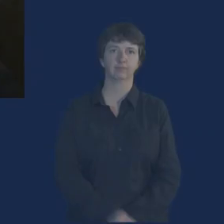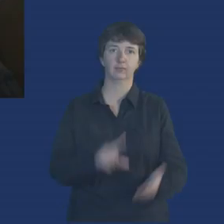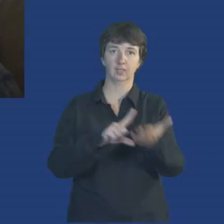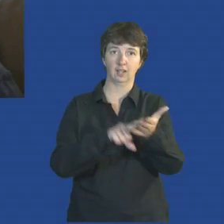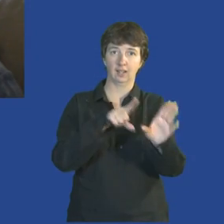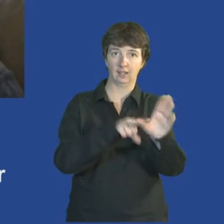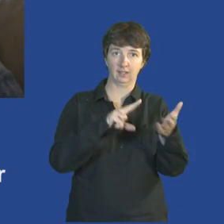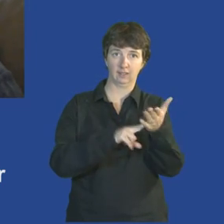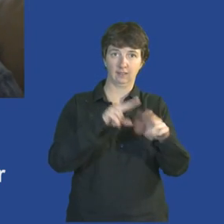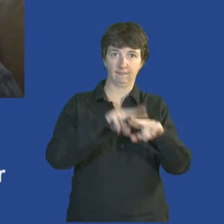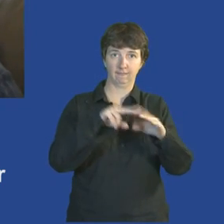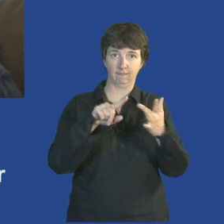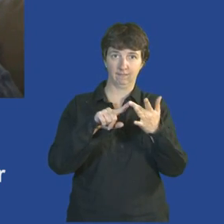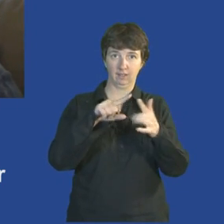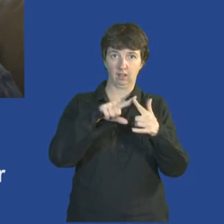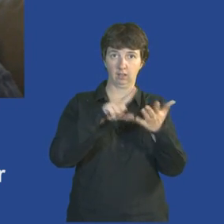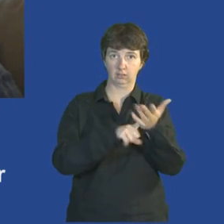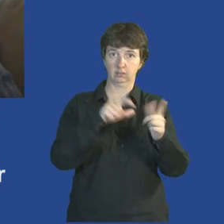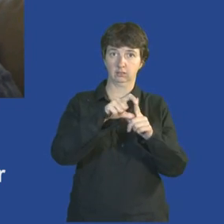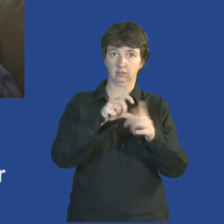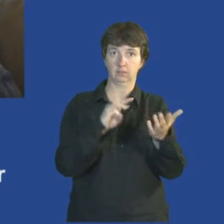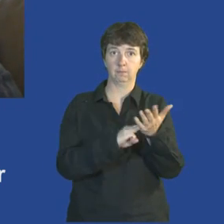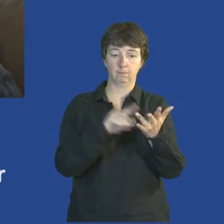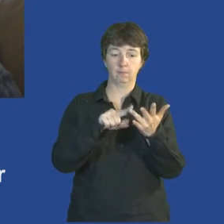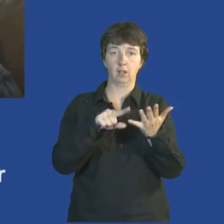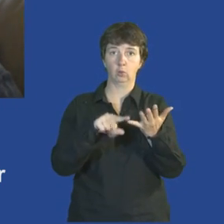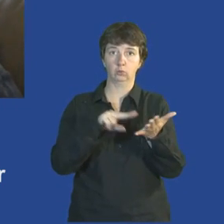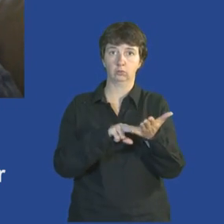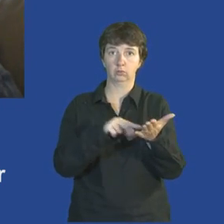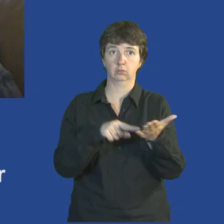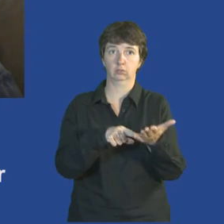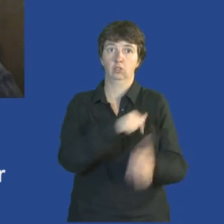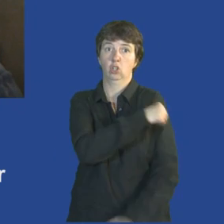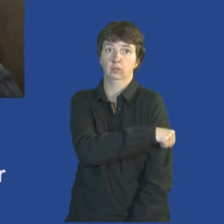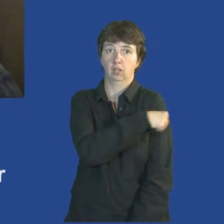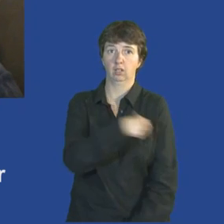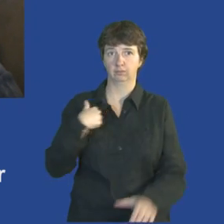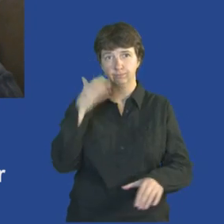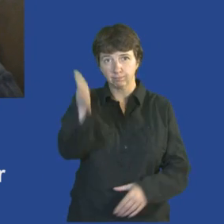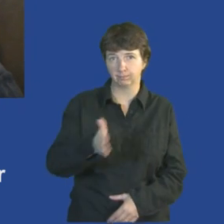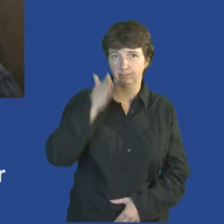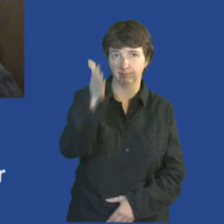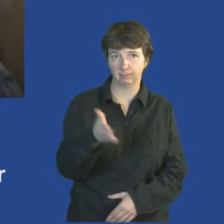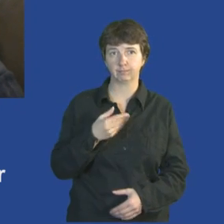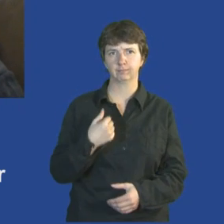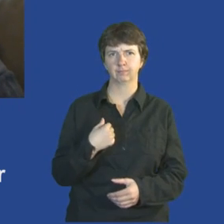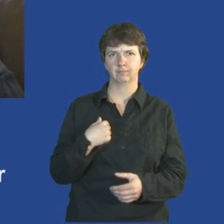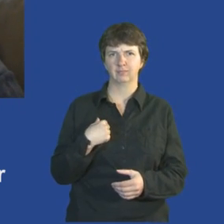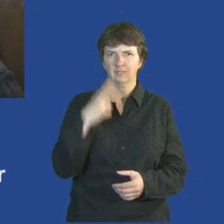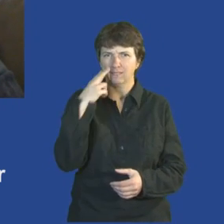I've been attending the InfoMount and found it very hard communicating with the